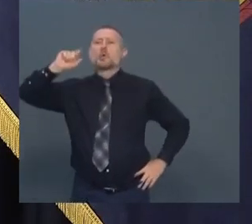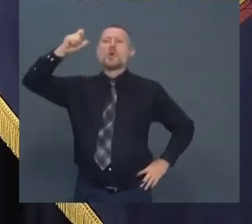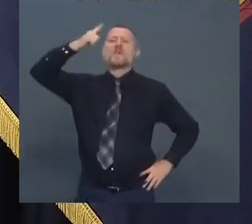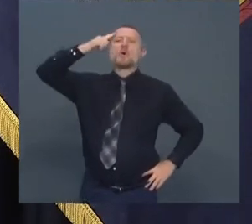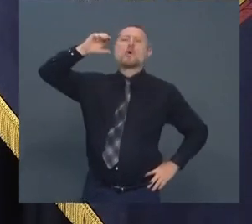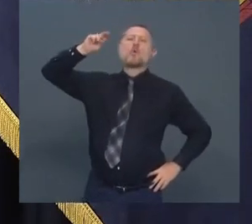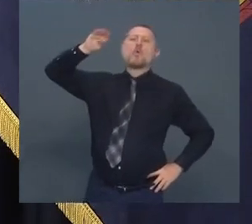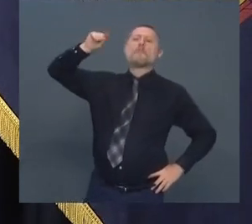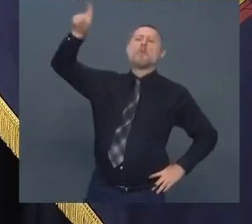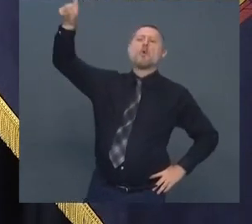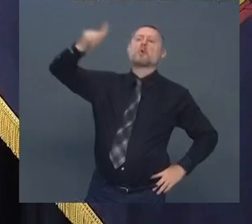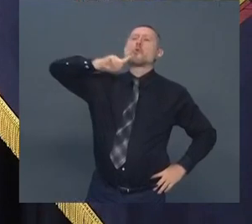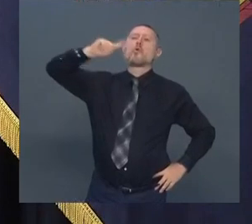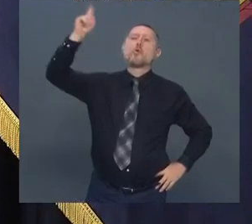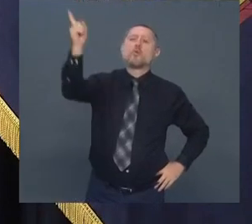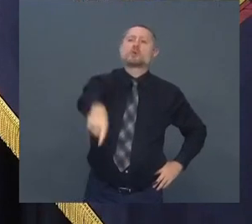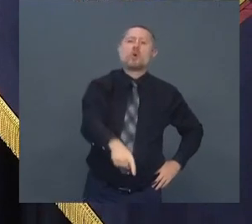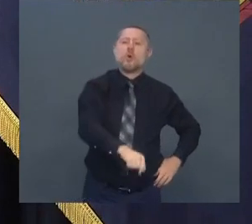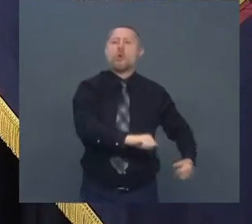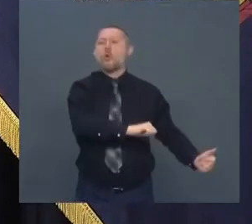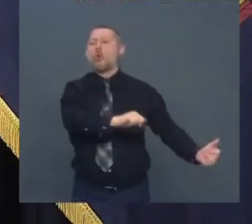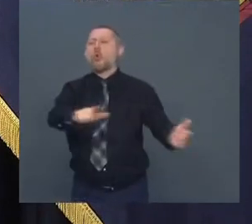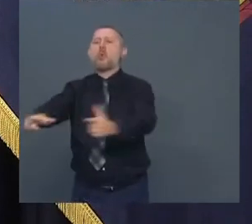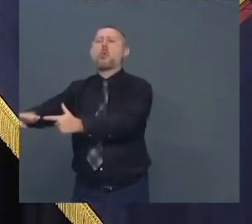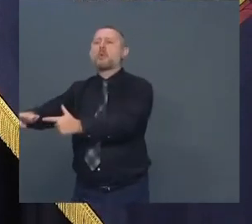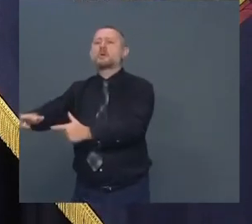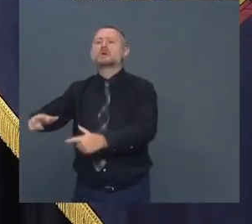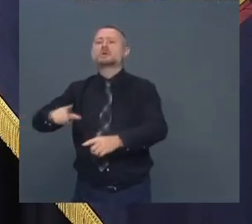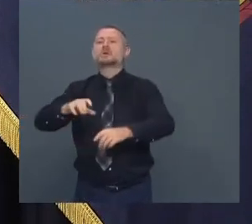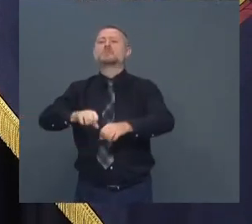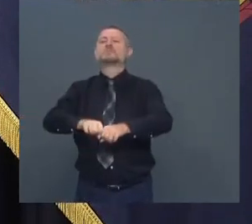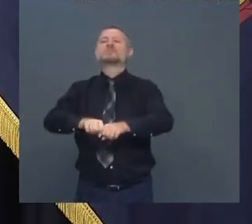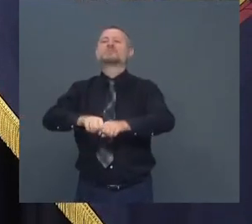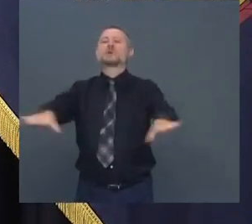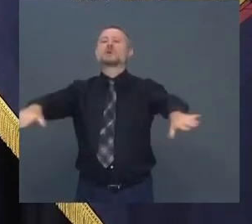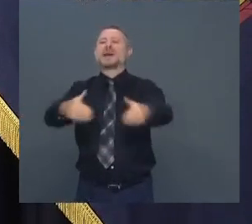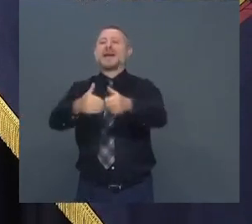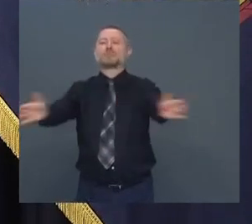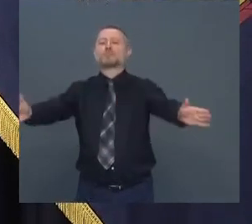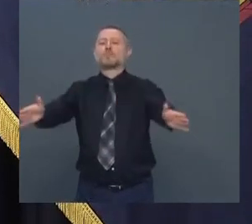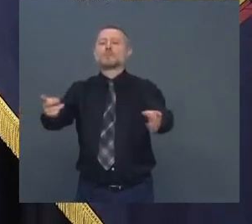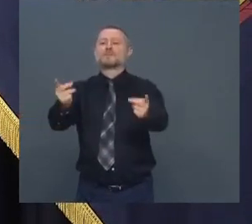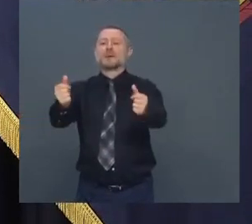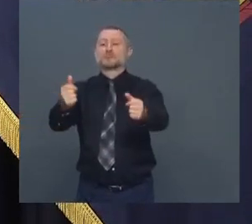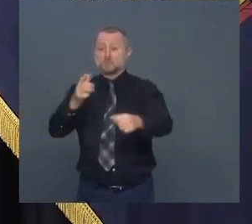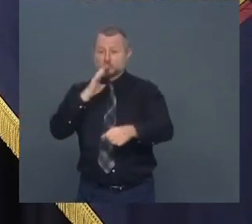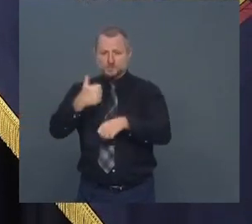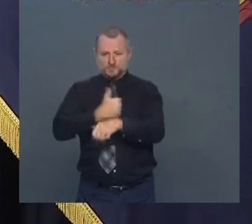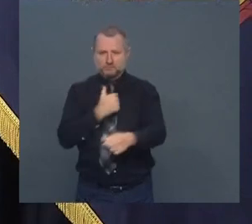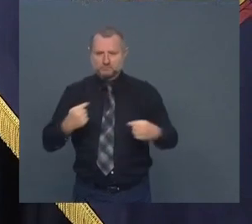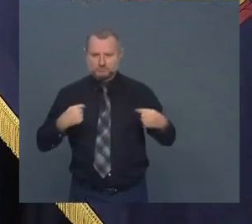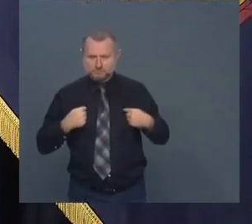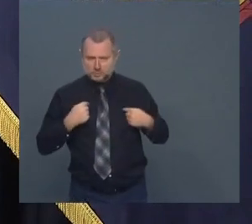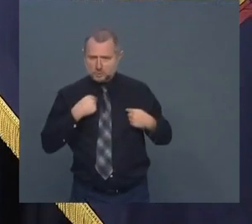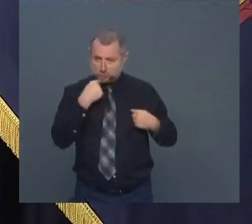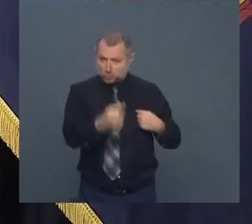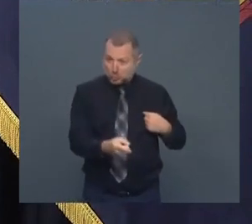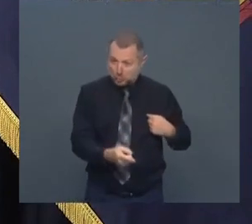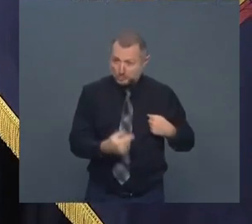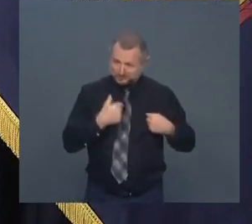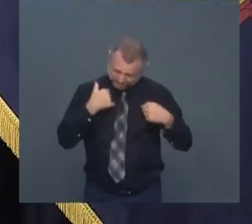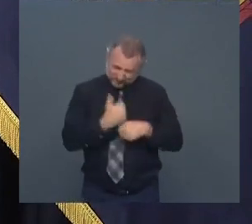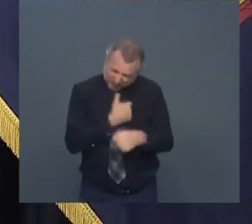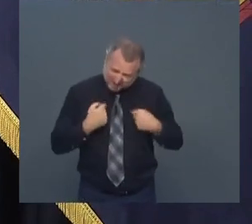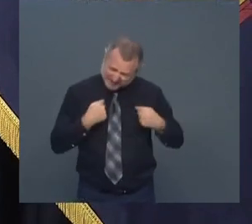orders you all to disperse immediately blame me I said that from day one blame me